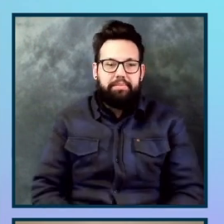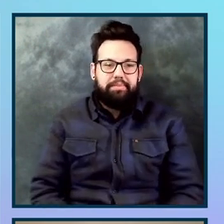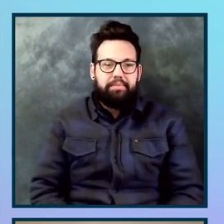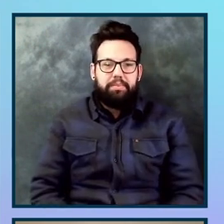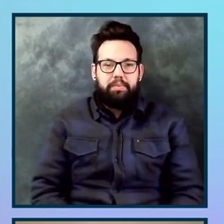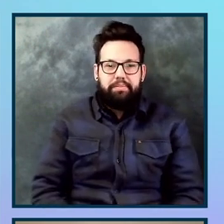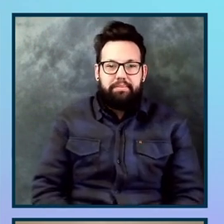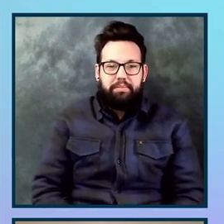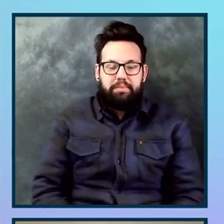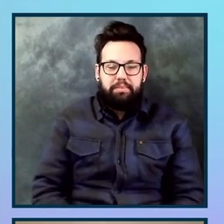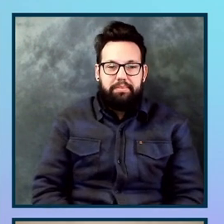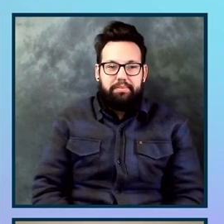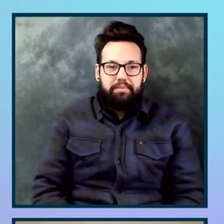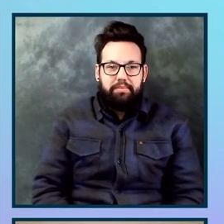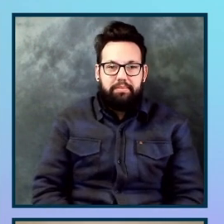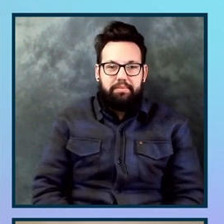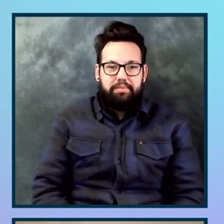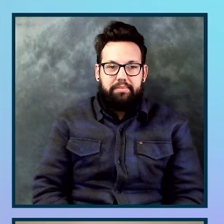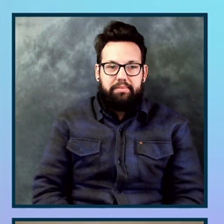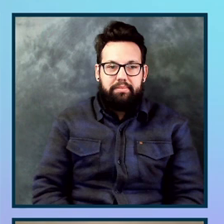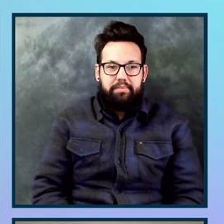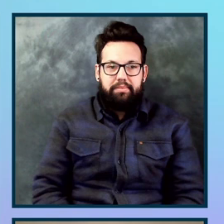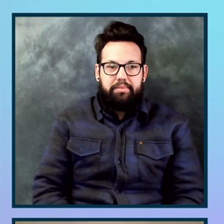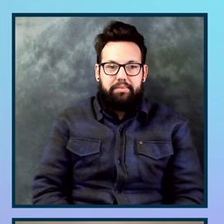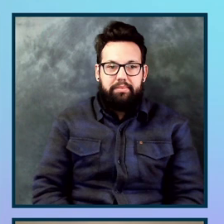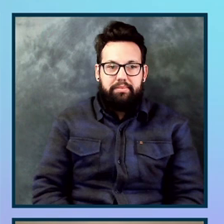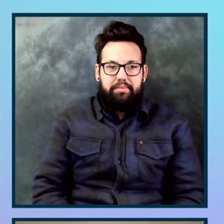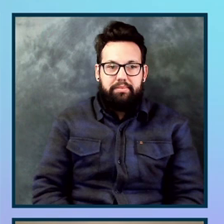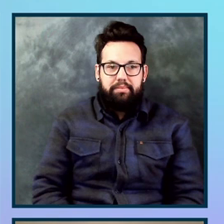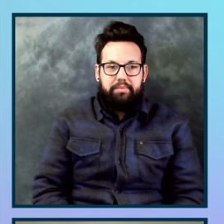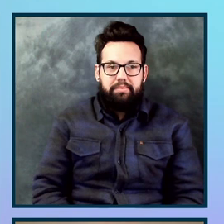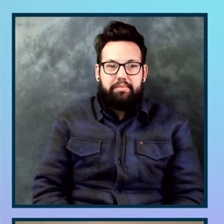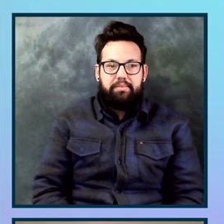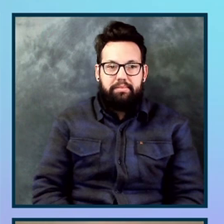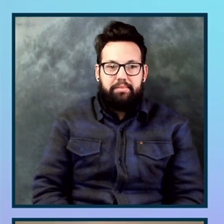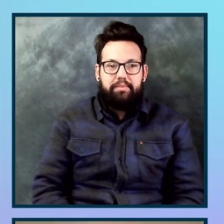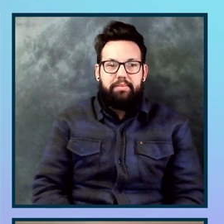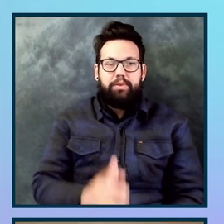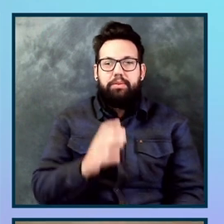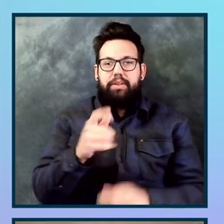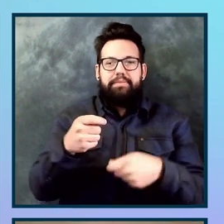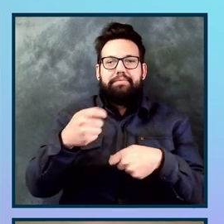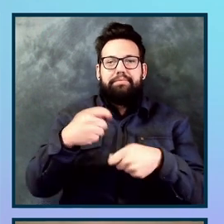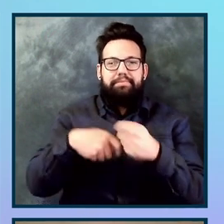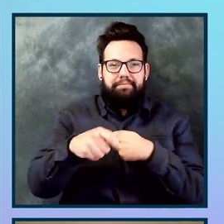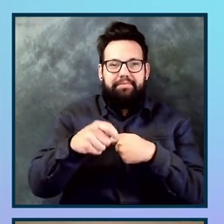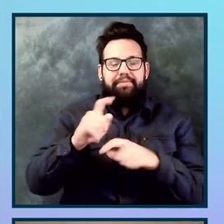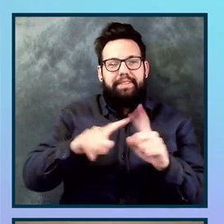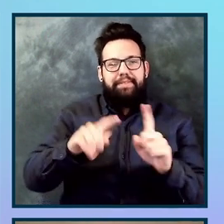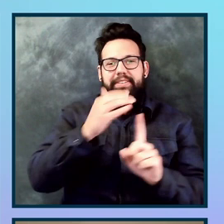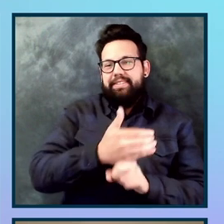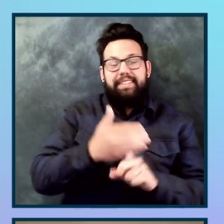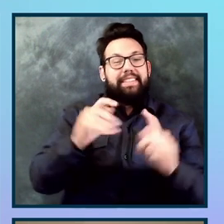and excuse me, we will put our team hat on. So everyone